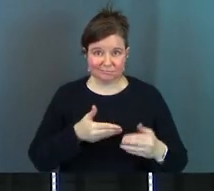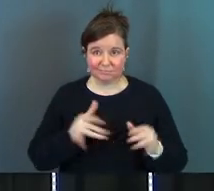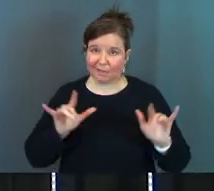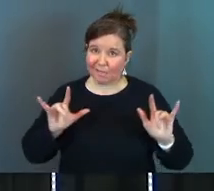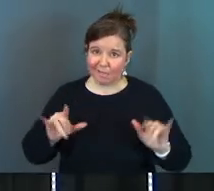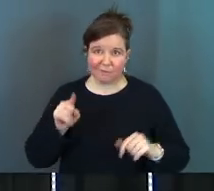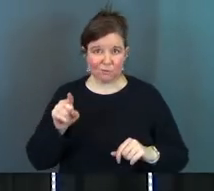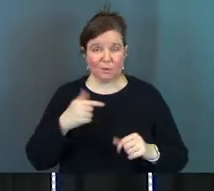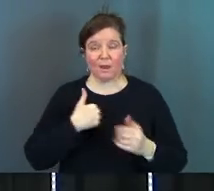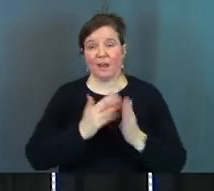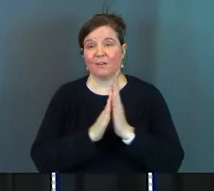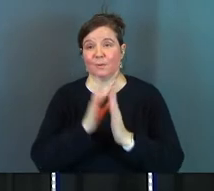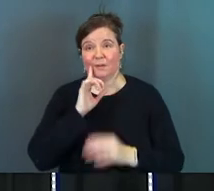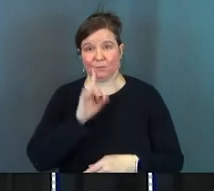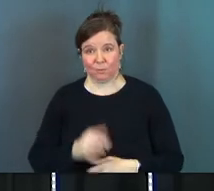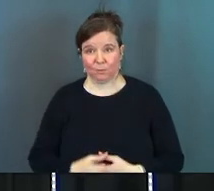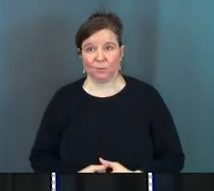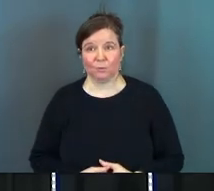I've prayed for you